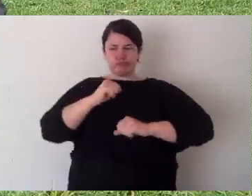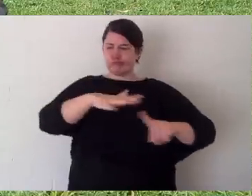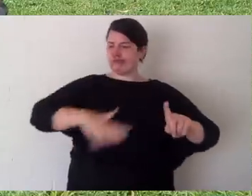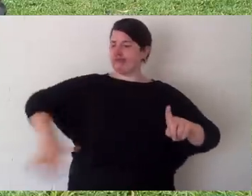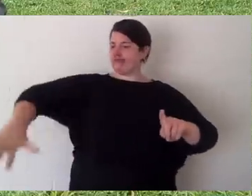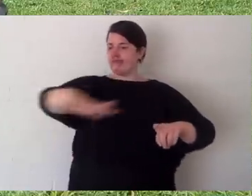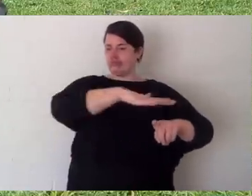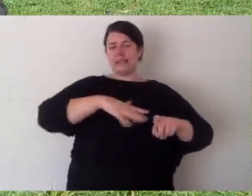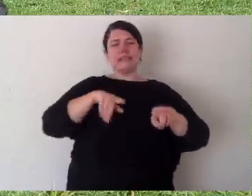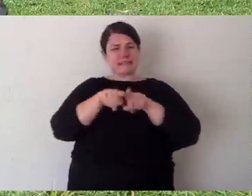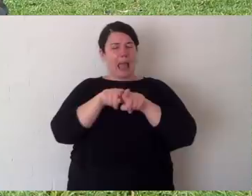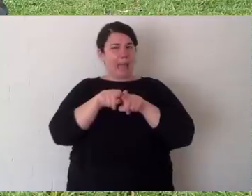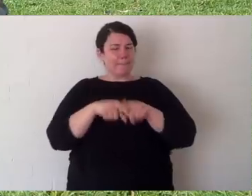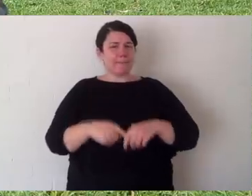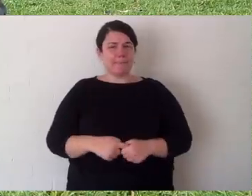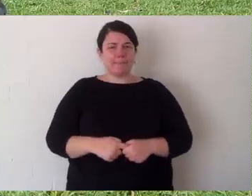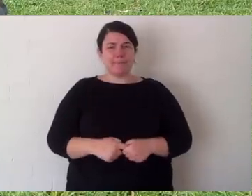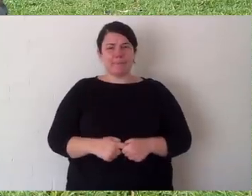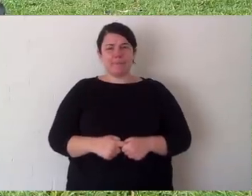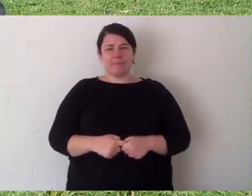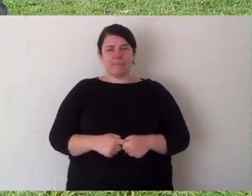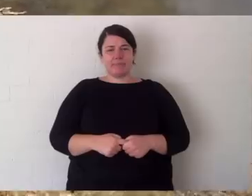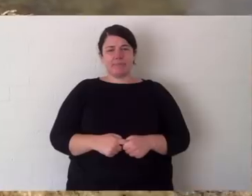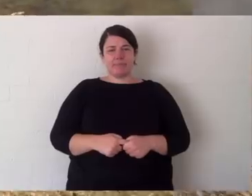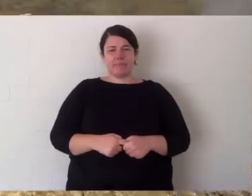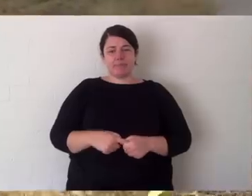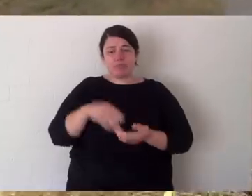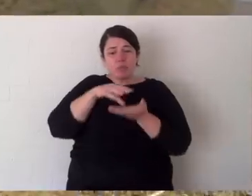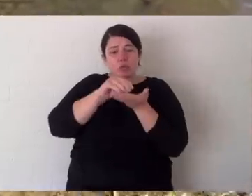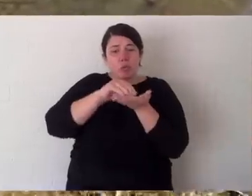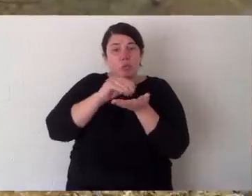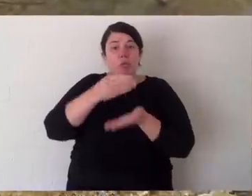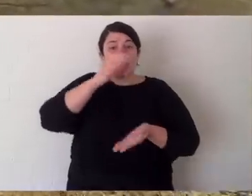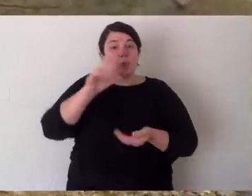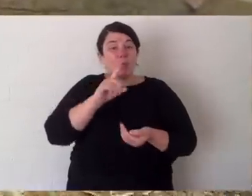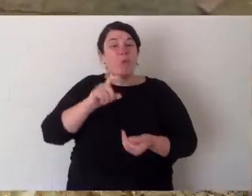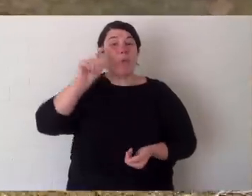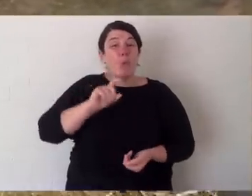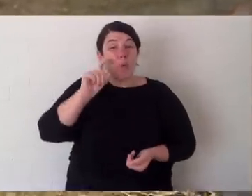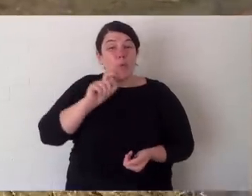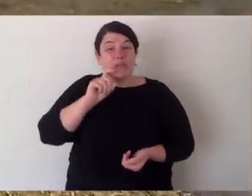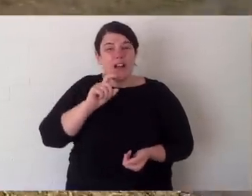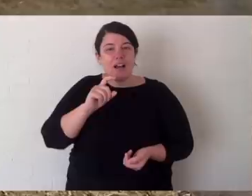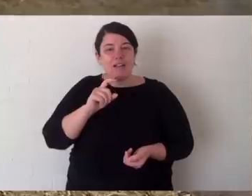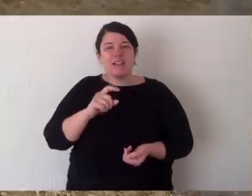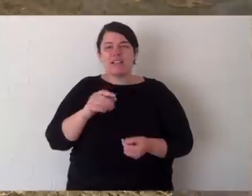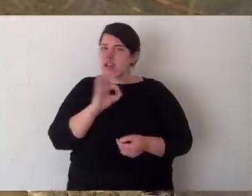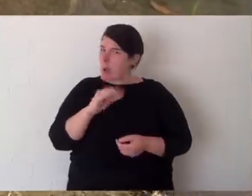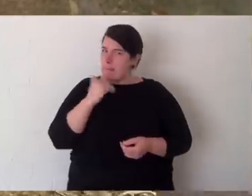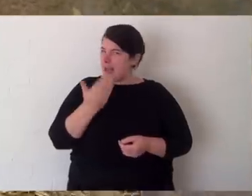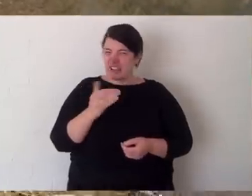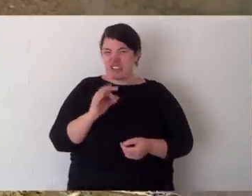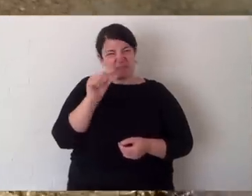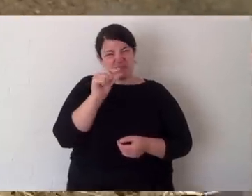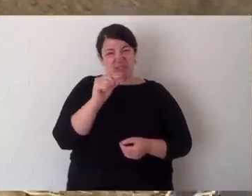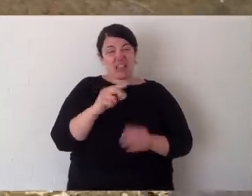for when they're bigger that they'll need to use to own a territory. Kangaroos drink water. They don't need much. And in some